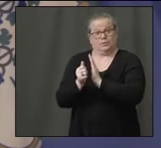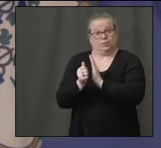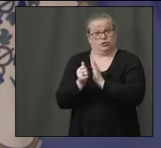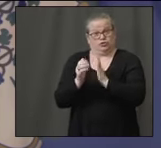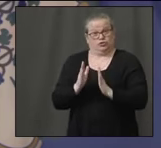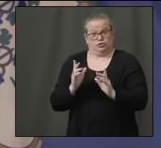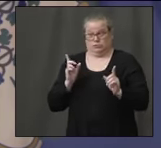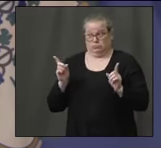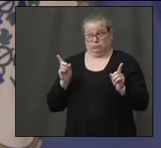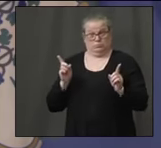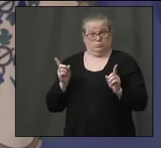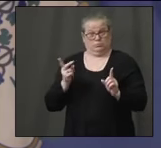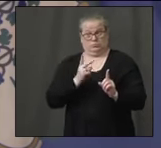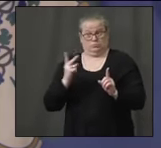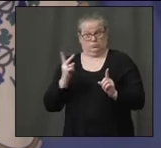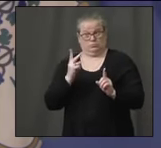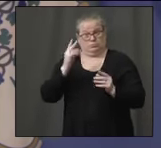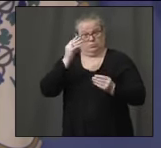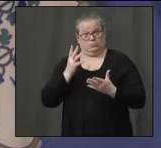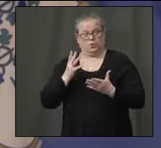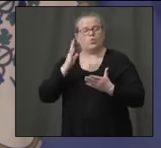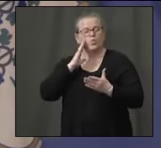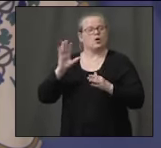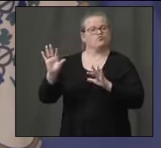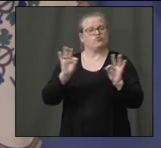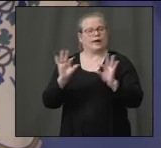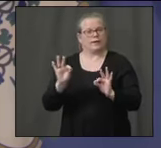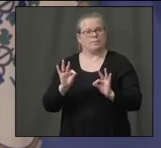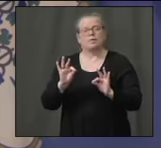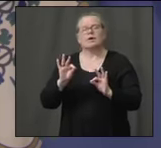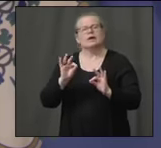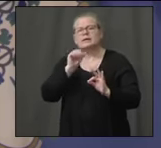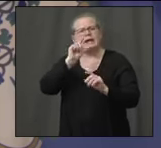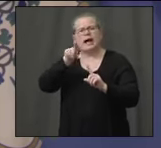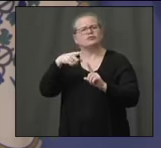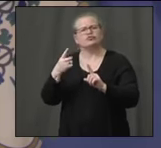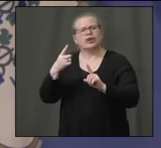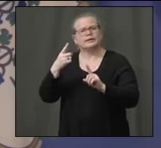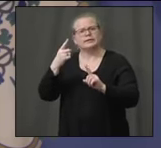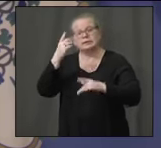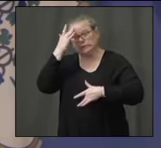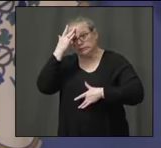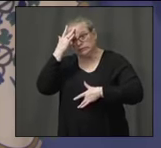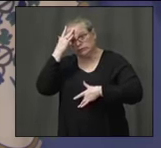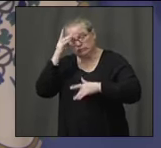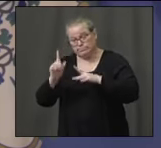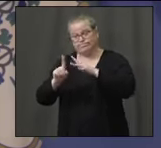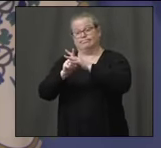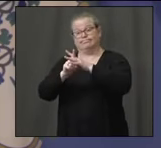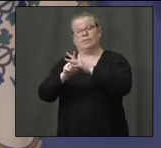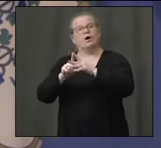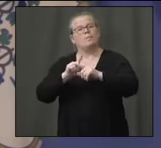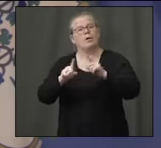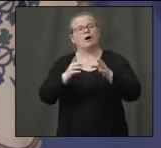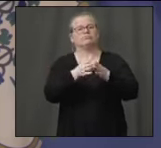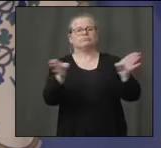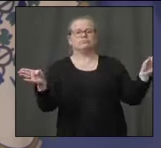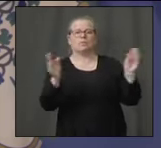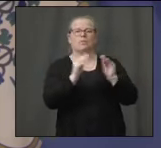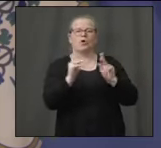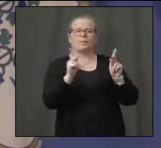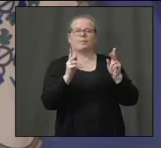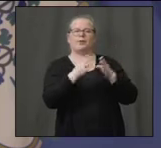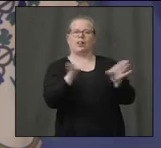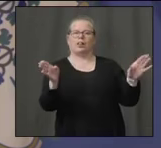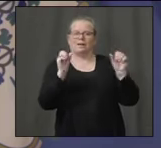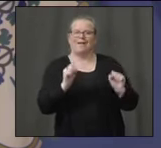people that show symptoms, which is what we prioritized to date, but have a broader base. And to your other question, how do you prioritize